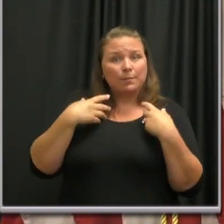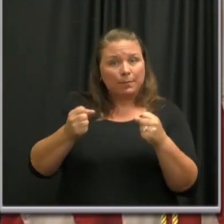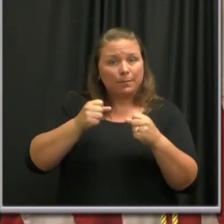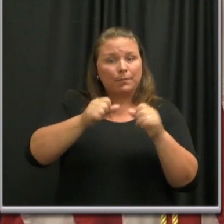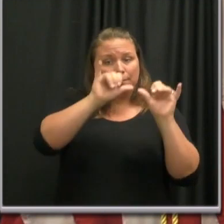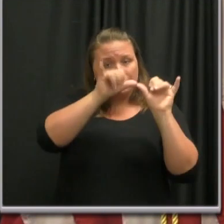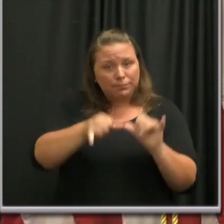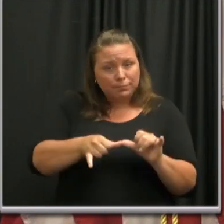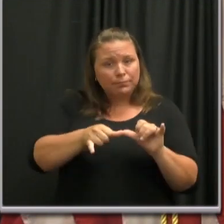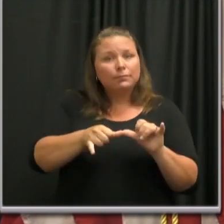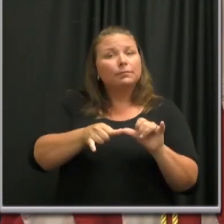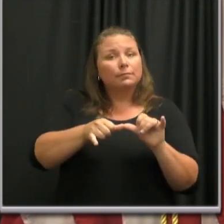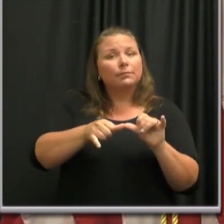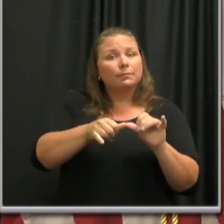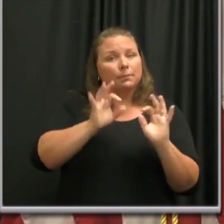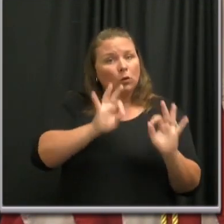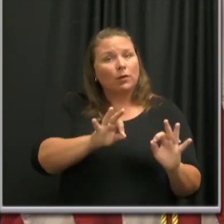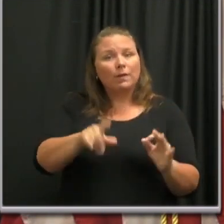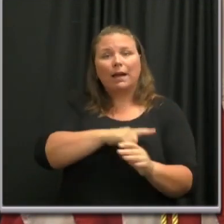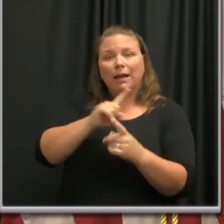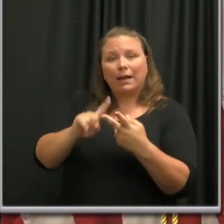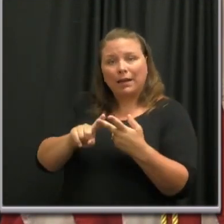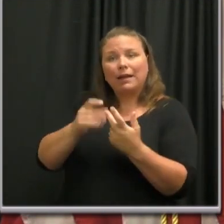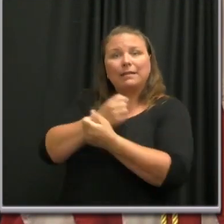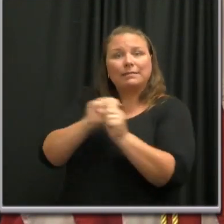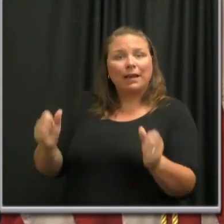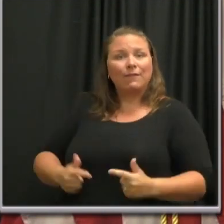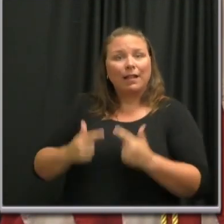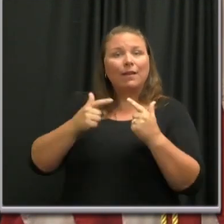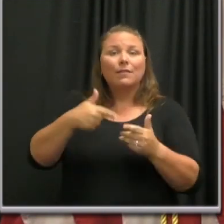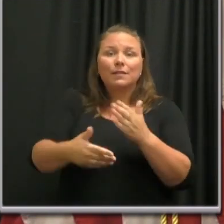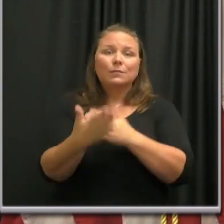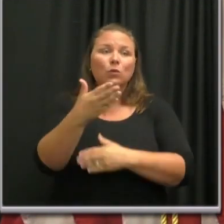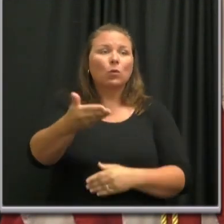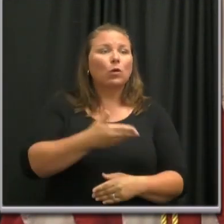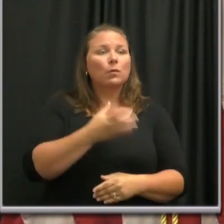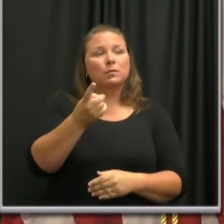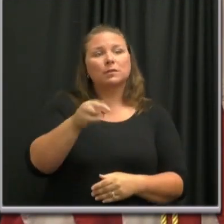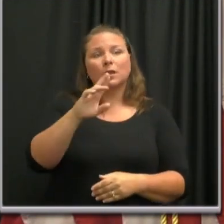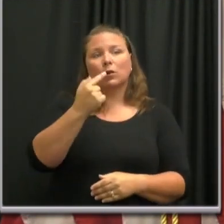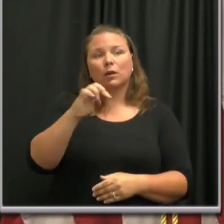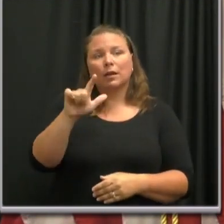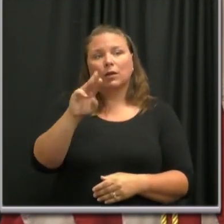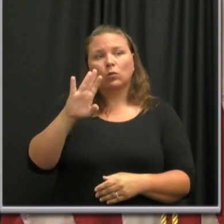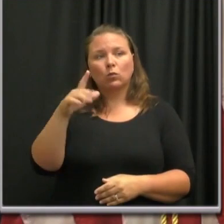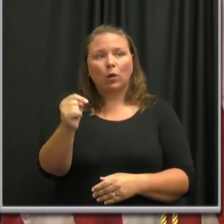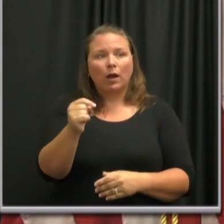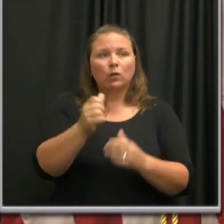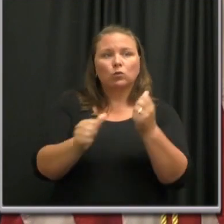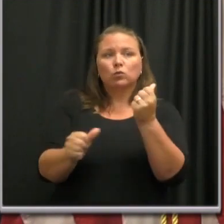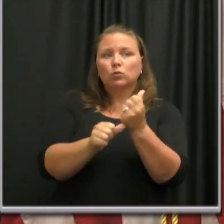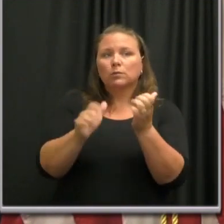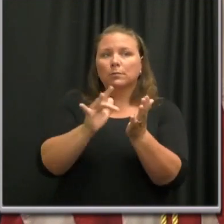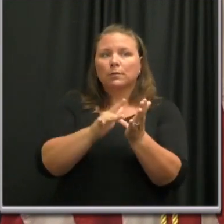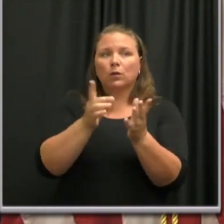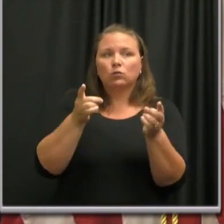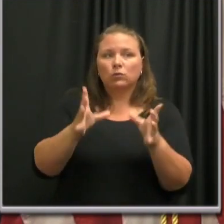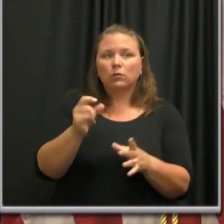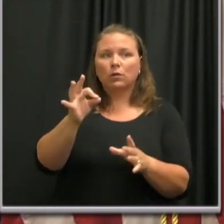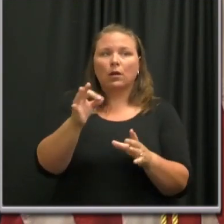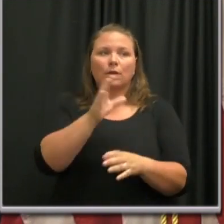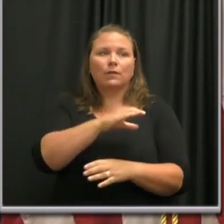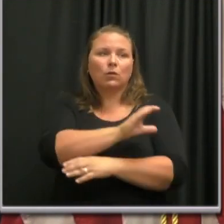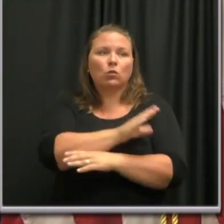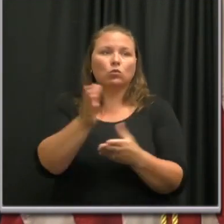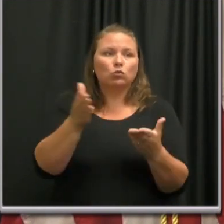and save lives. This morning, I want to welcome Dr. Gil Wright, Associate Medical Director of the Clinical Services at Metro Public Health,